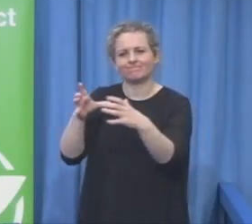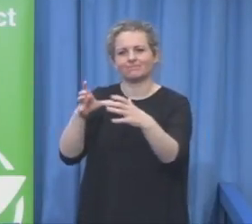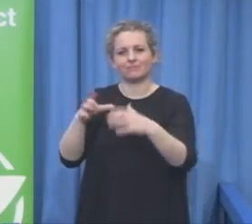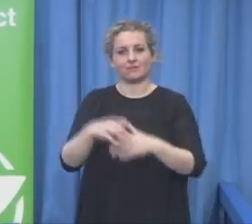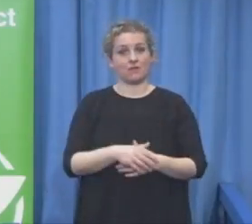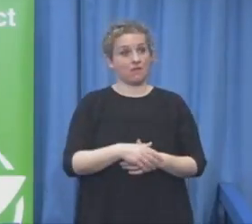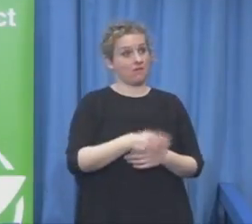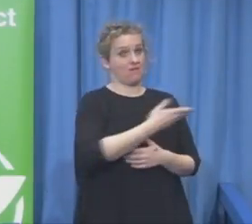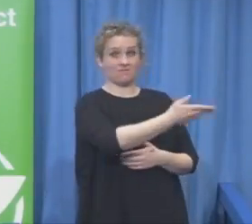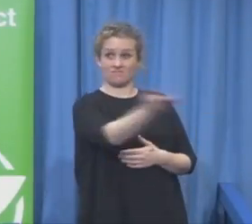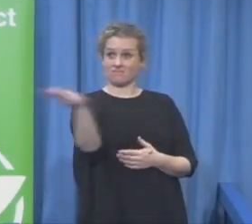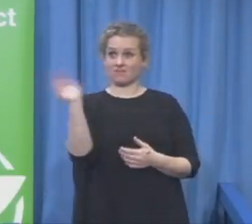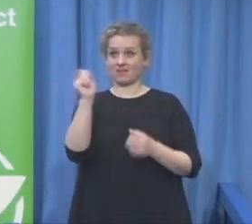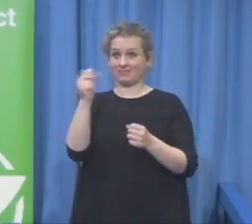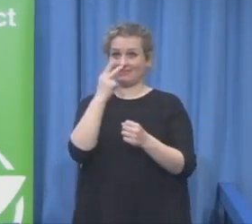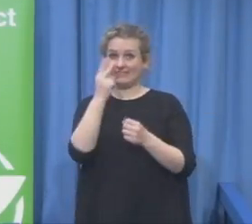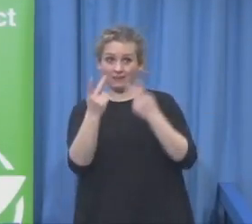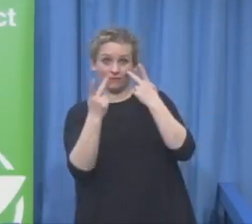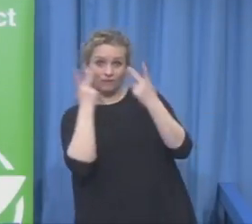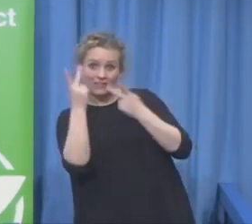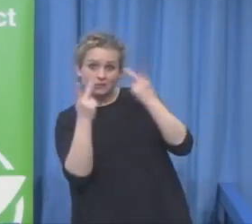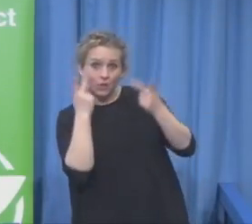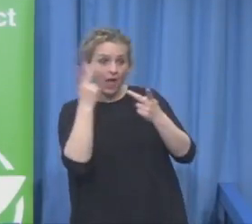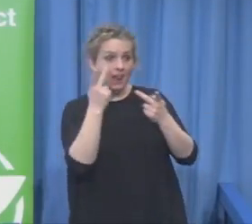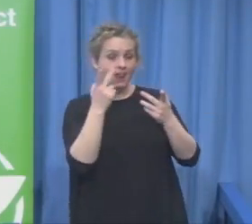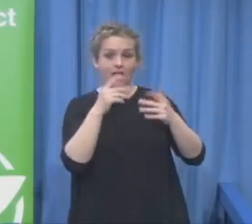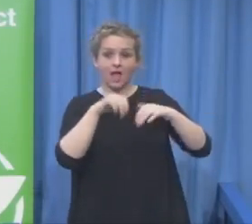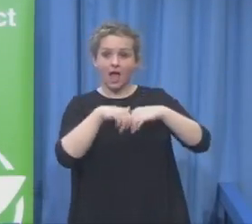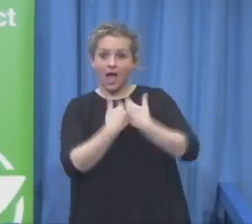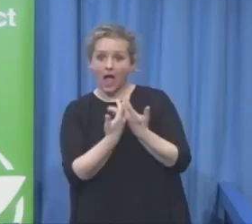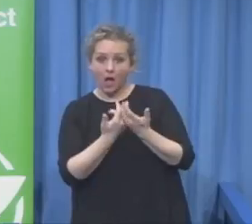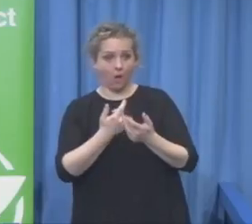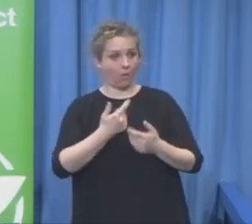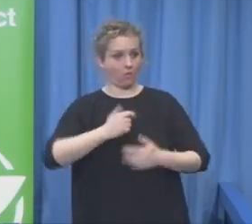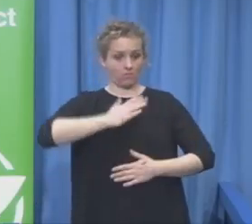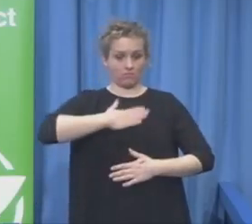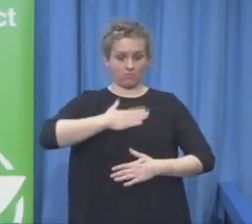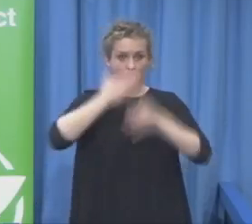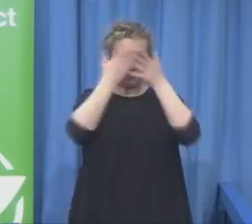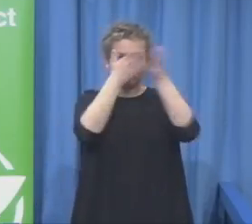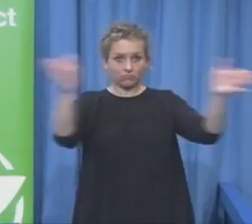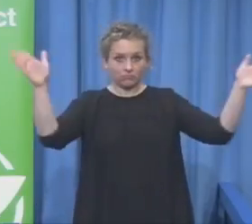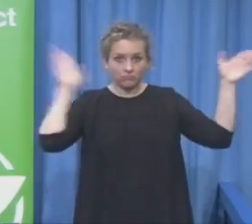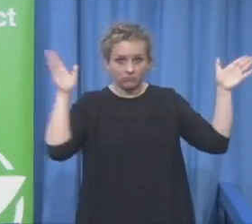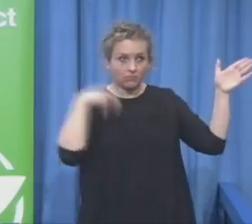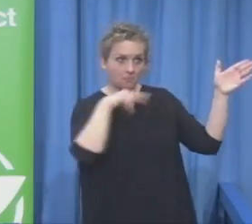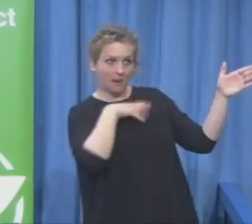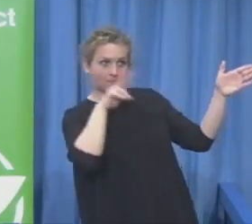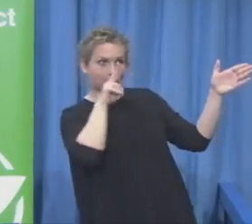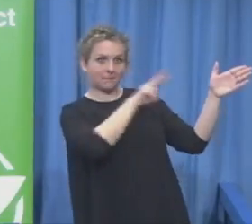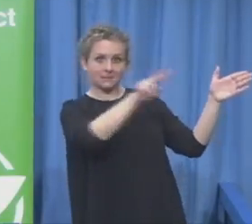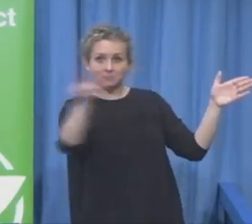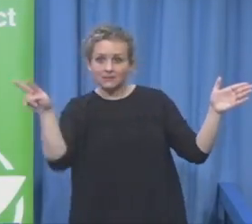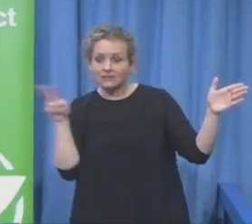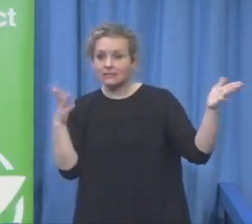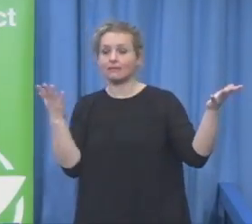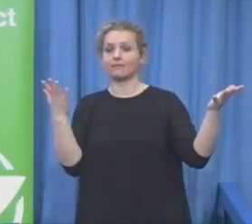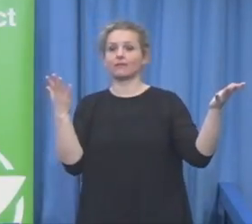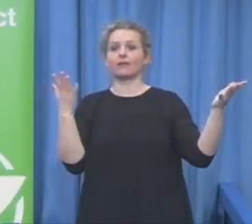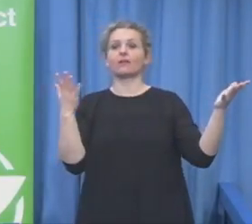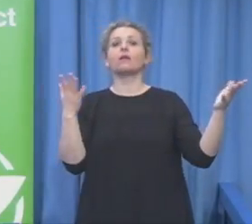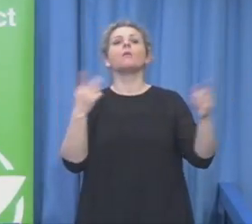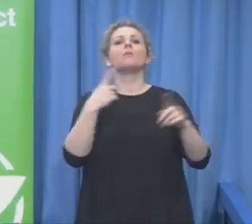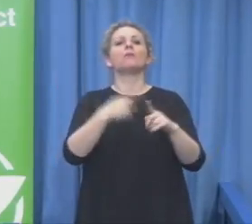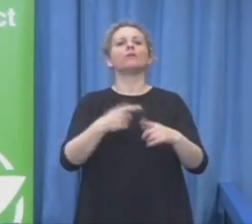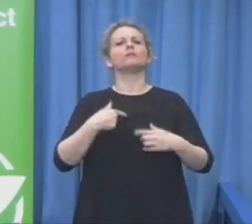We have to challenge negative attitudes towards people with disabilities. We need to have much